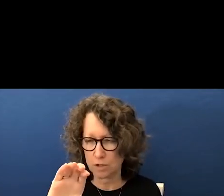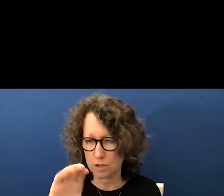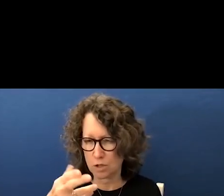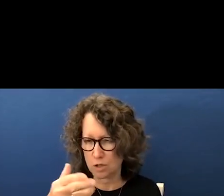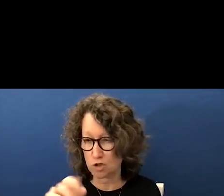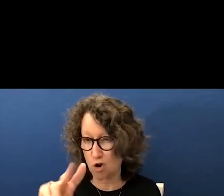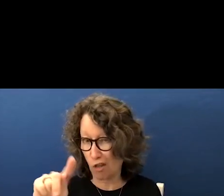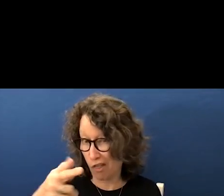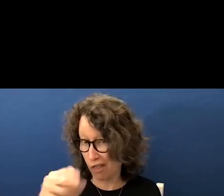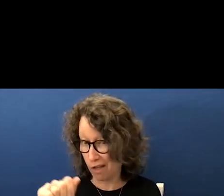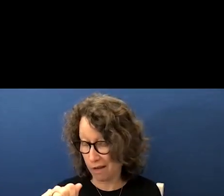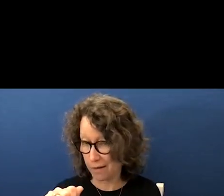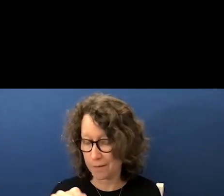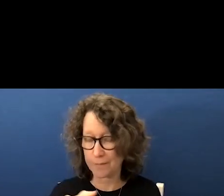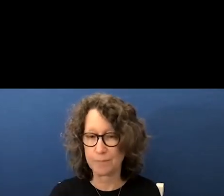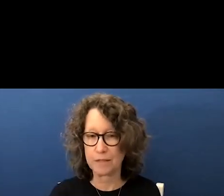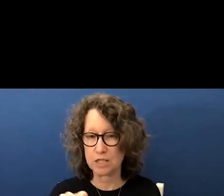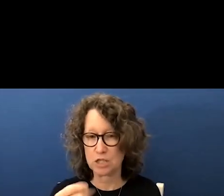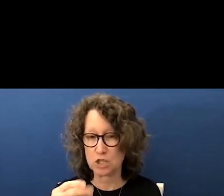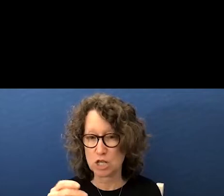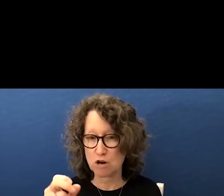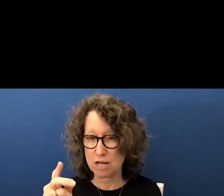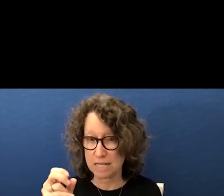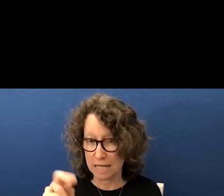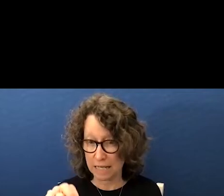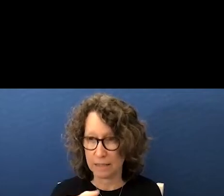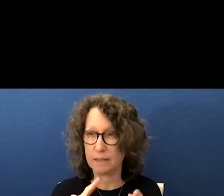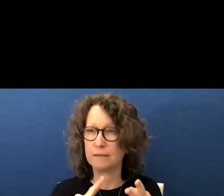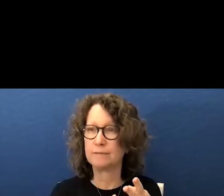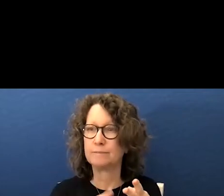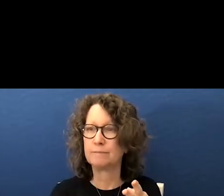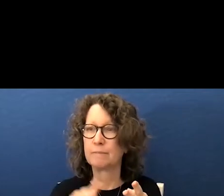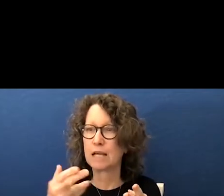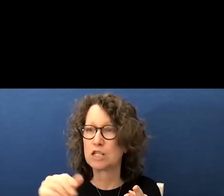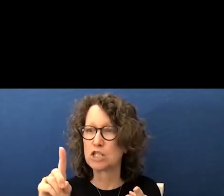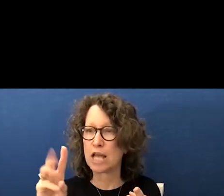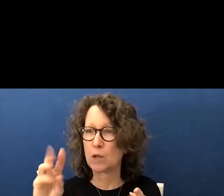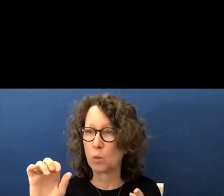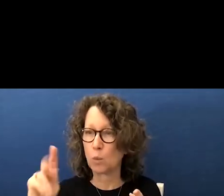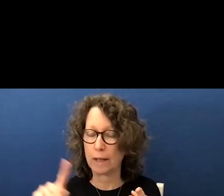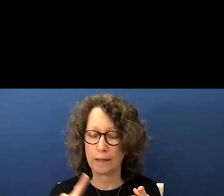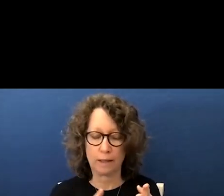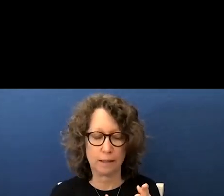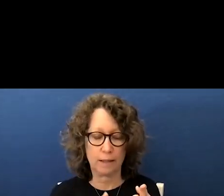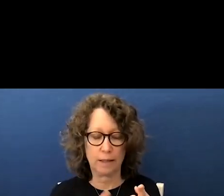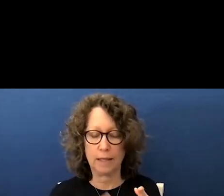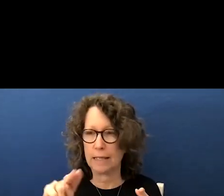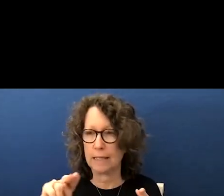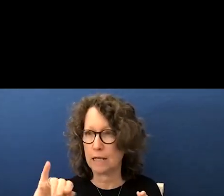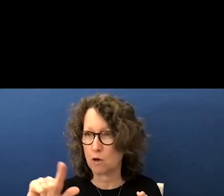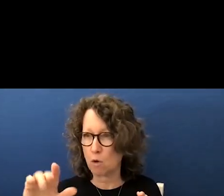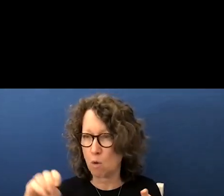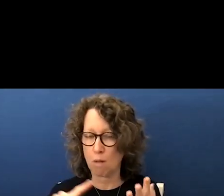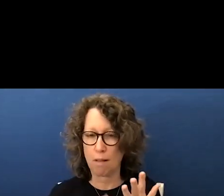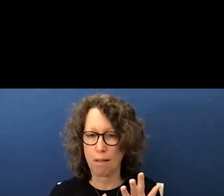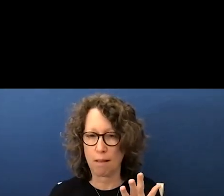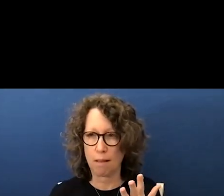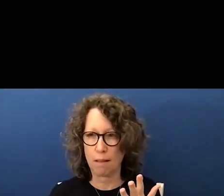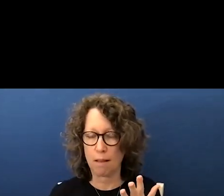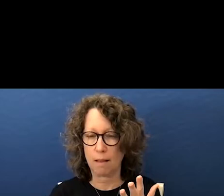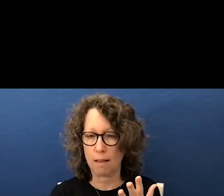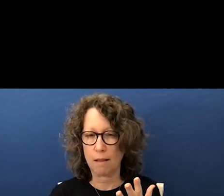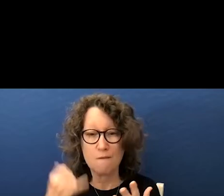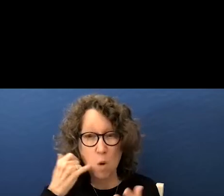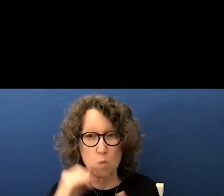sharfield then we'll go sheridan rosenberg chadwick nicole montalvo phone number ending